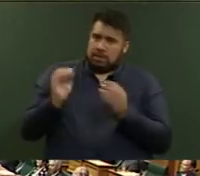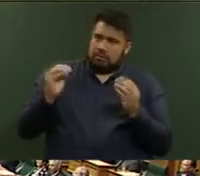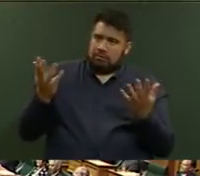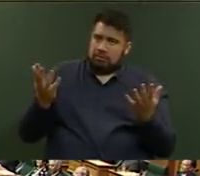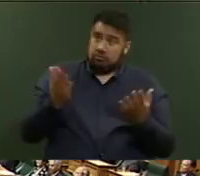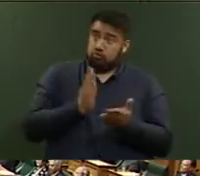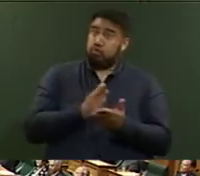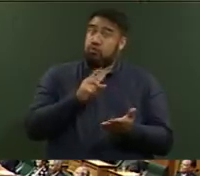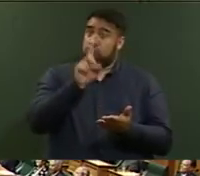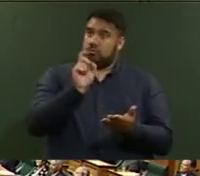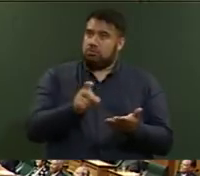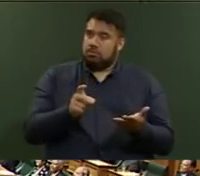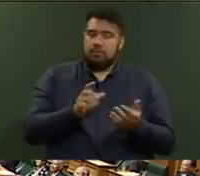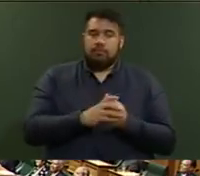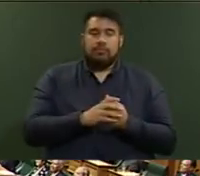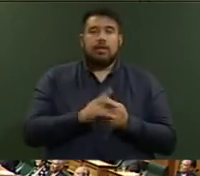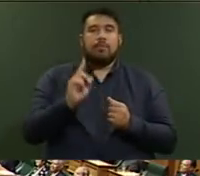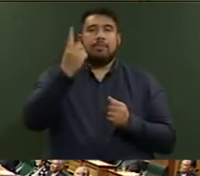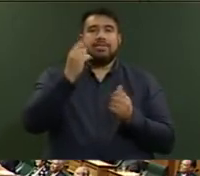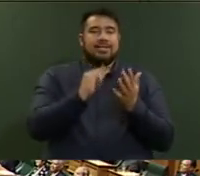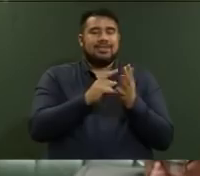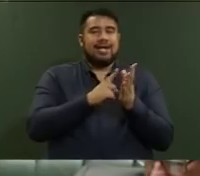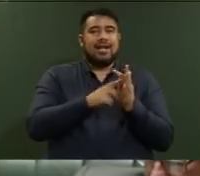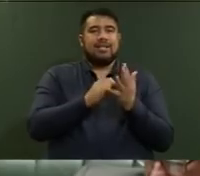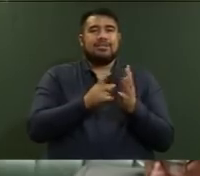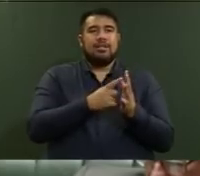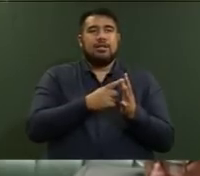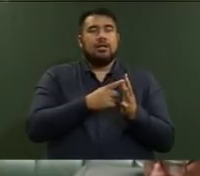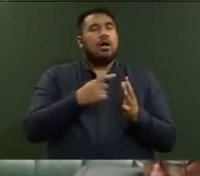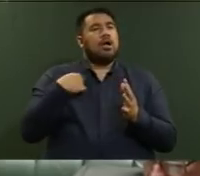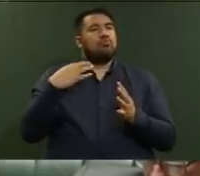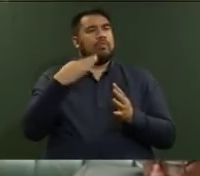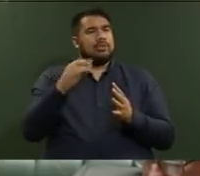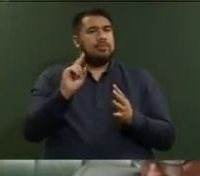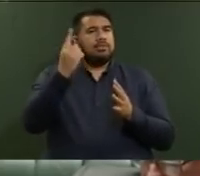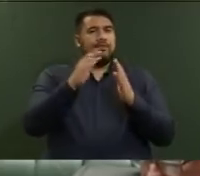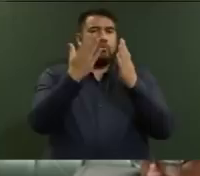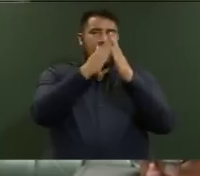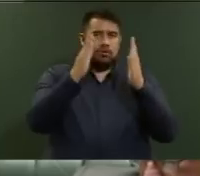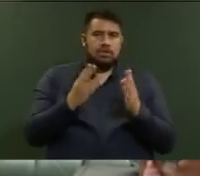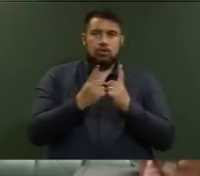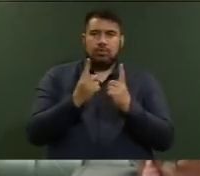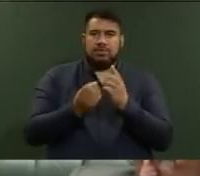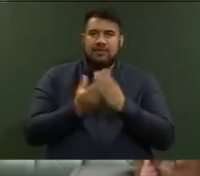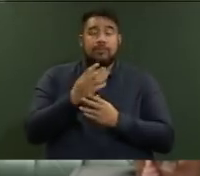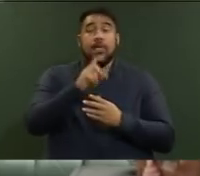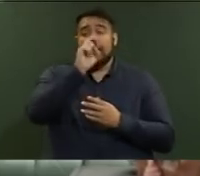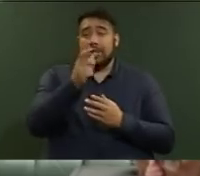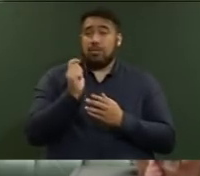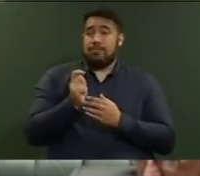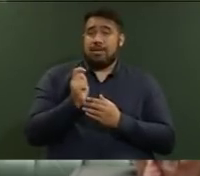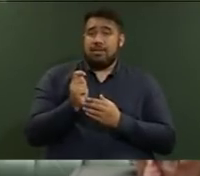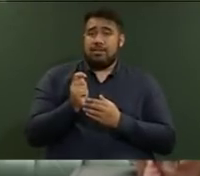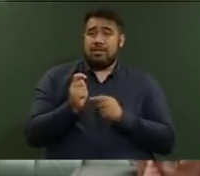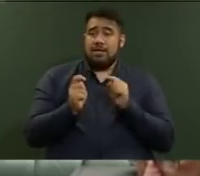Honourable Jenny Salisa. Mr Speaker, on behalf of the Minister for Housing and Urban Development, KiwiBuild is